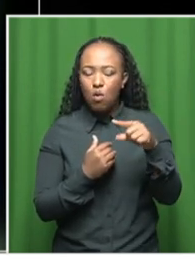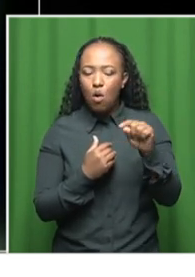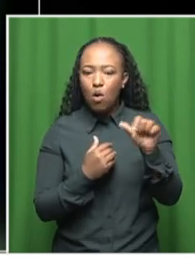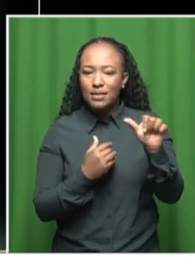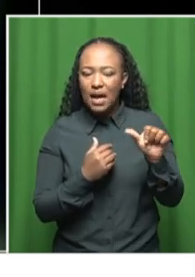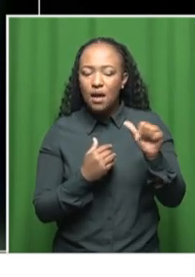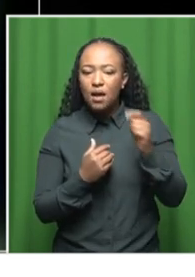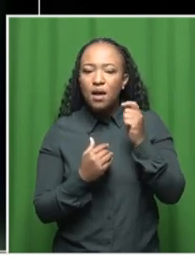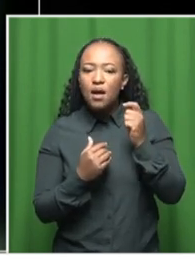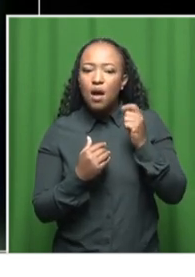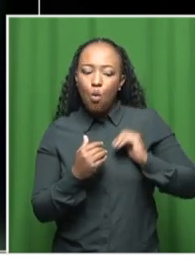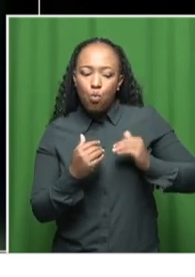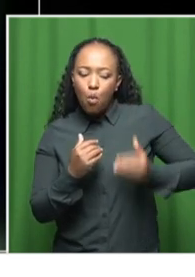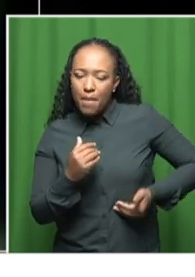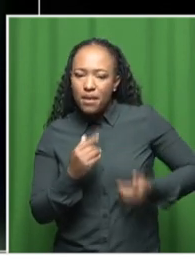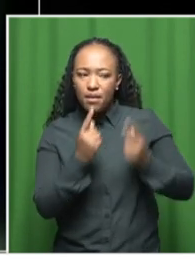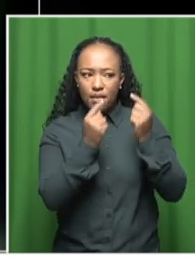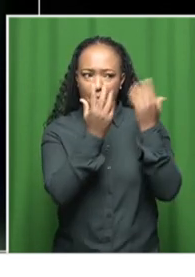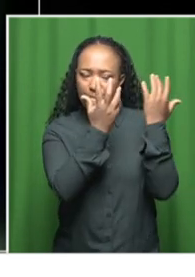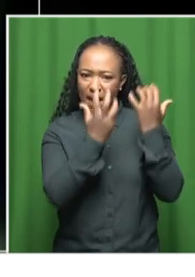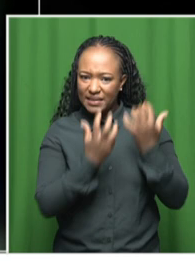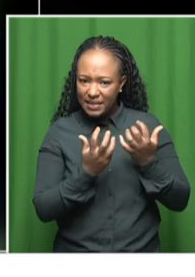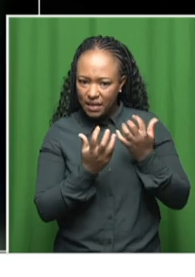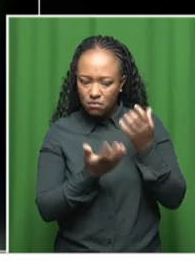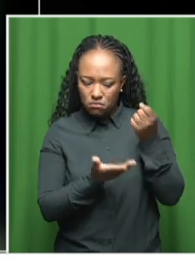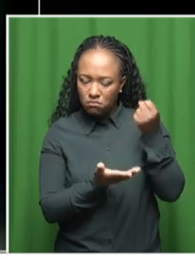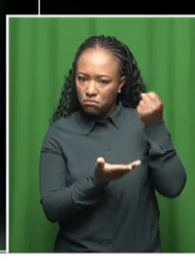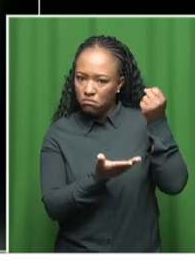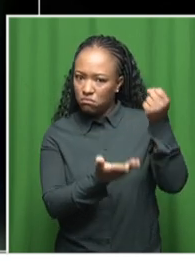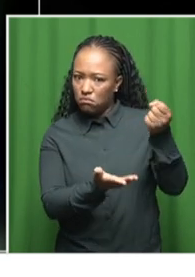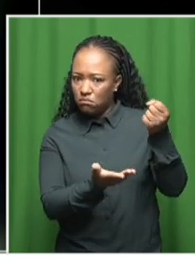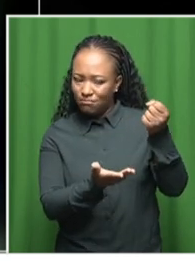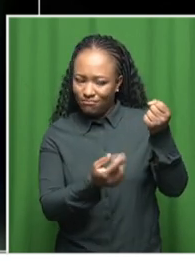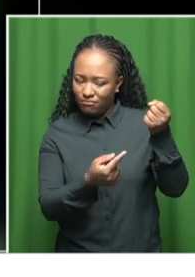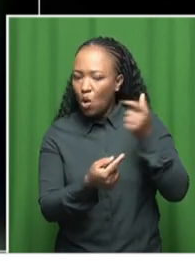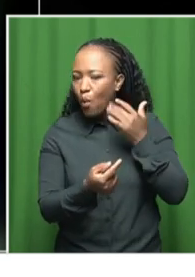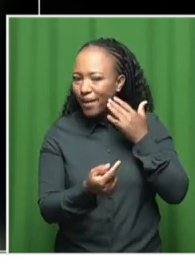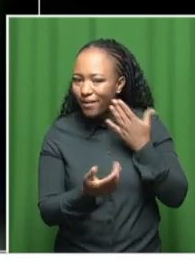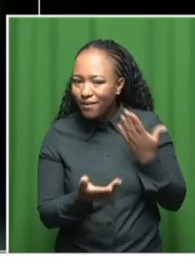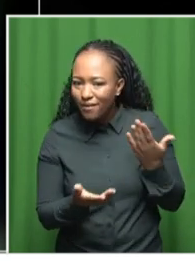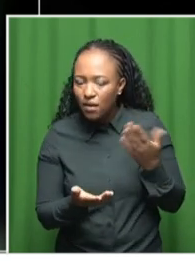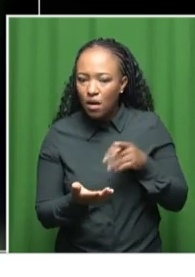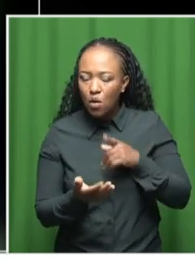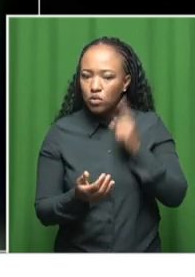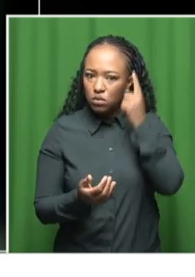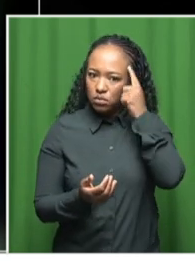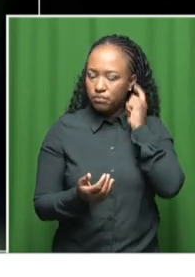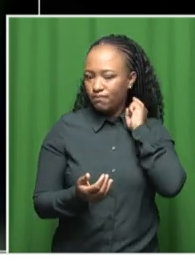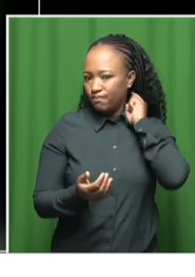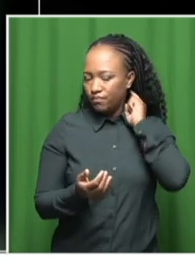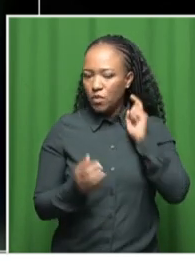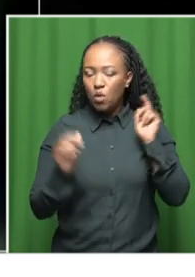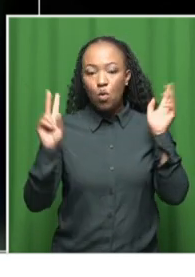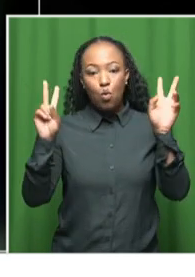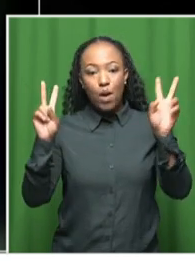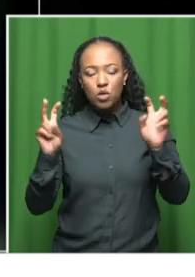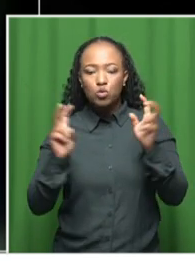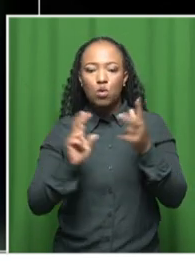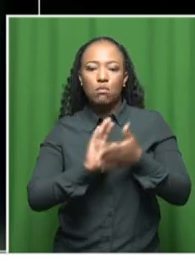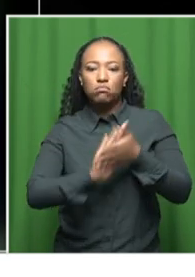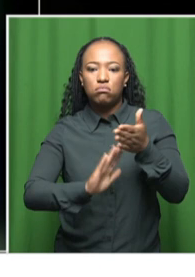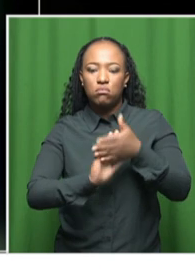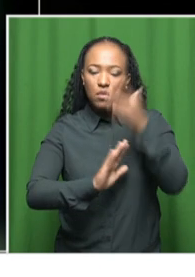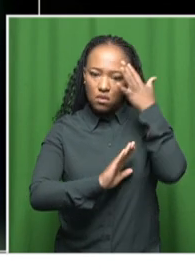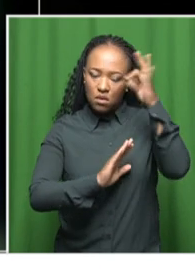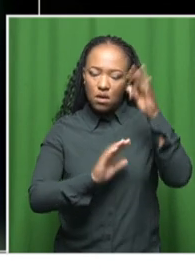budgeting and making sure that, you know, we are cognizant of all of these issues as we move through government in